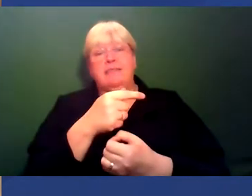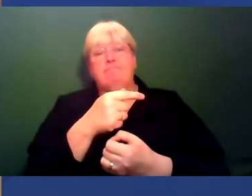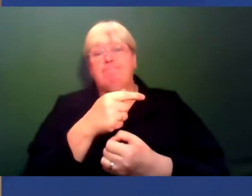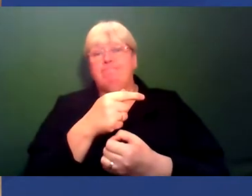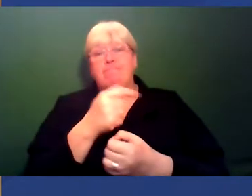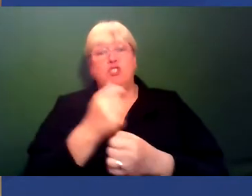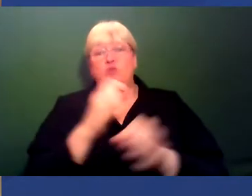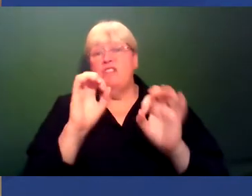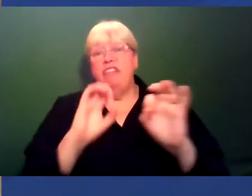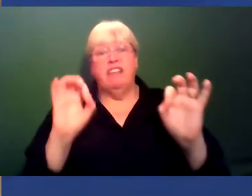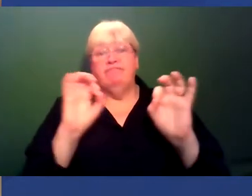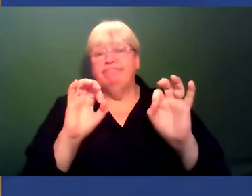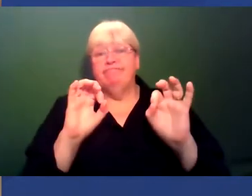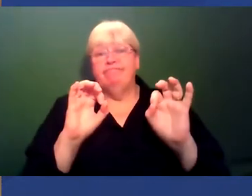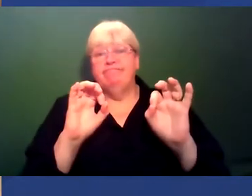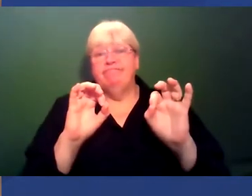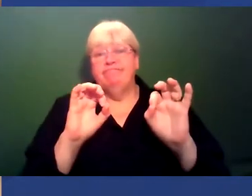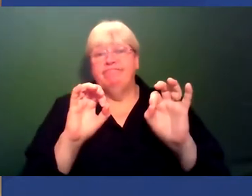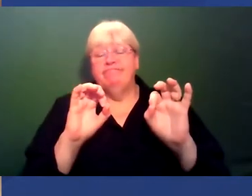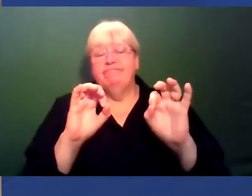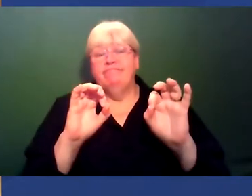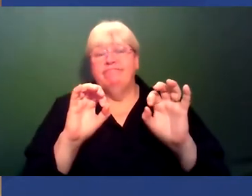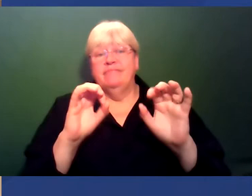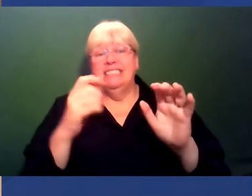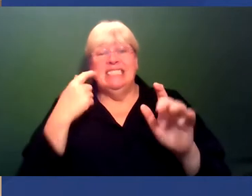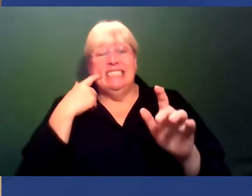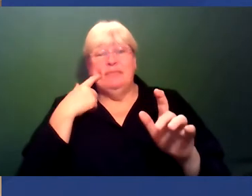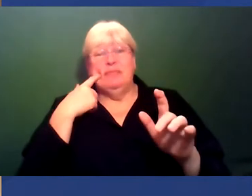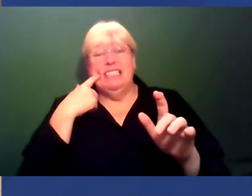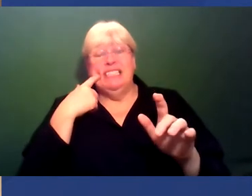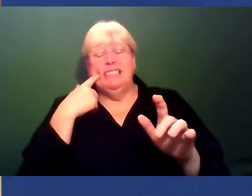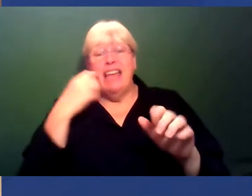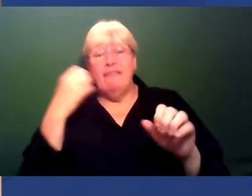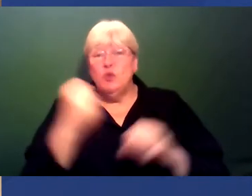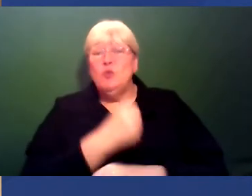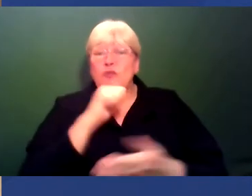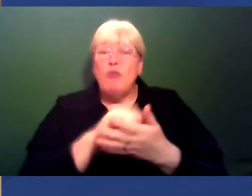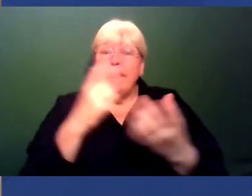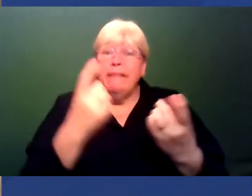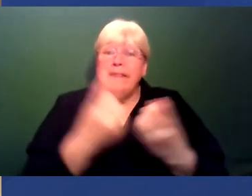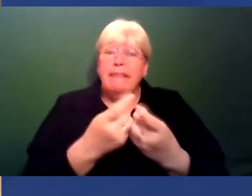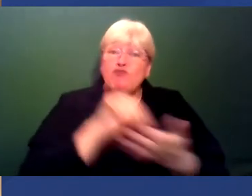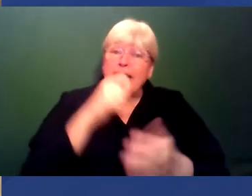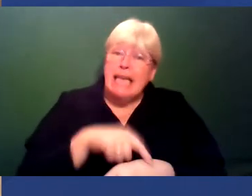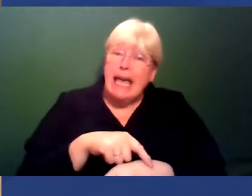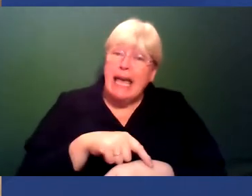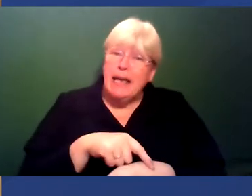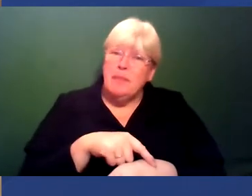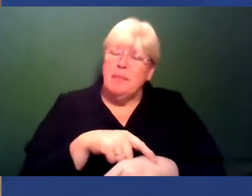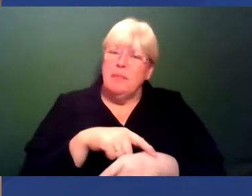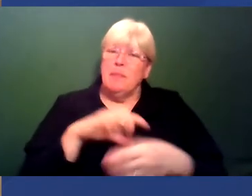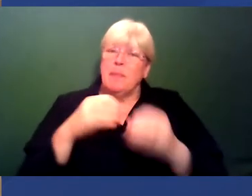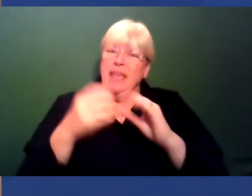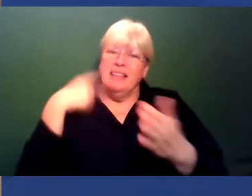flick of a switch they could do that. And I think it's simply a case of doing the right thing at the right time and making a hard decision.